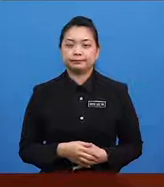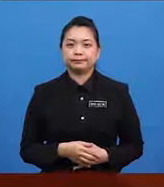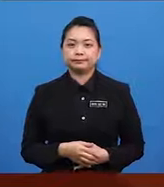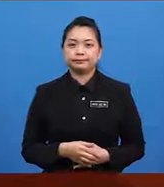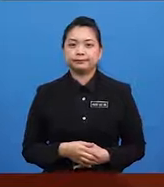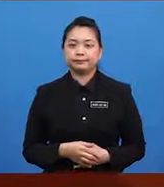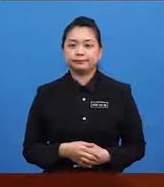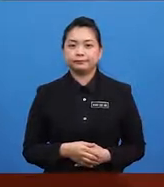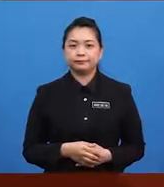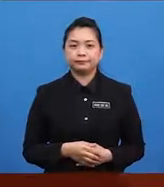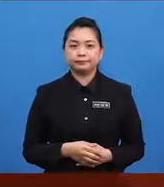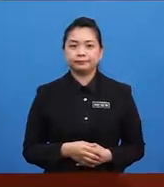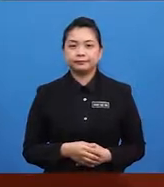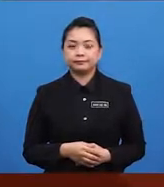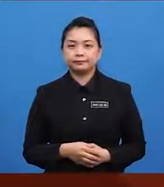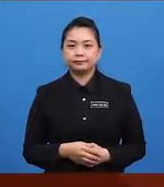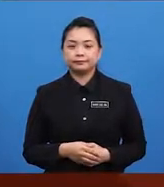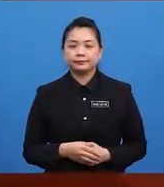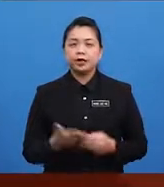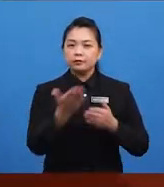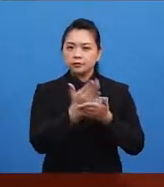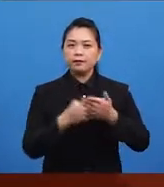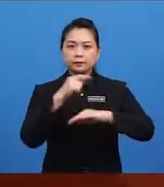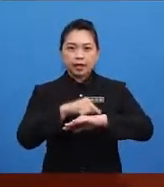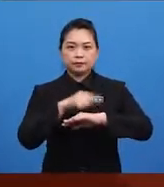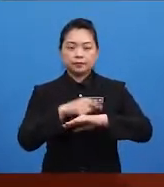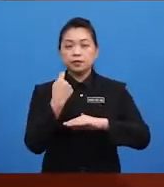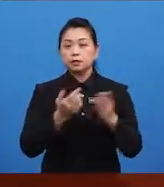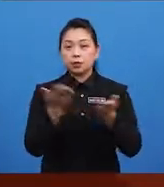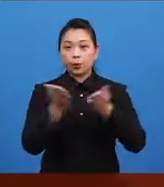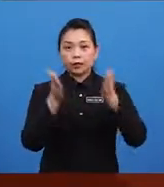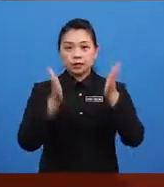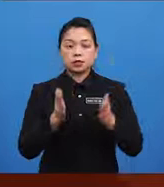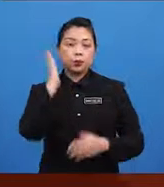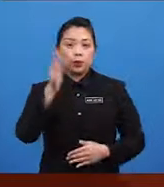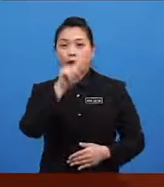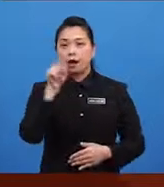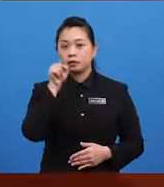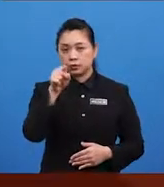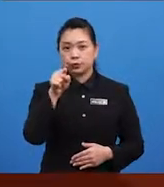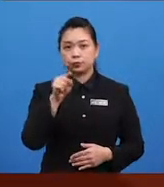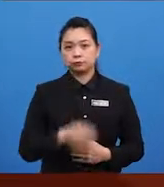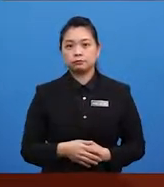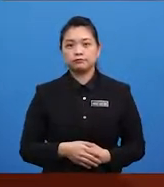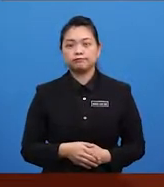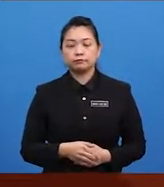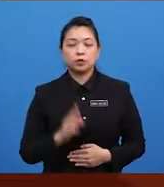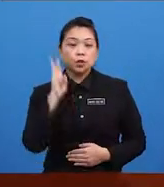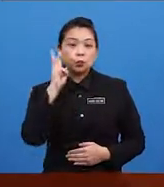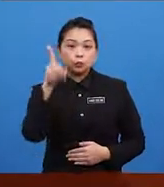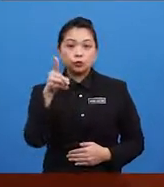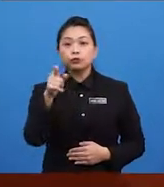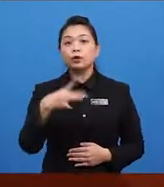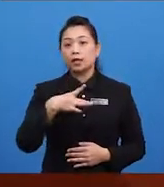Ingenious. Sometimes the waiter will ask you something like this. Would you like